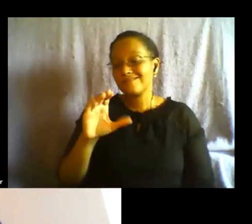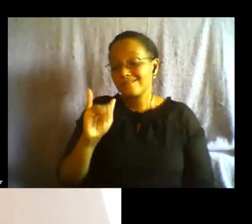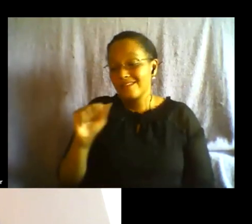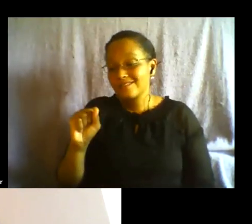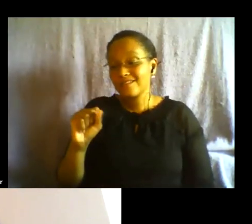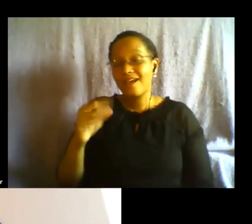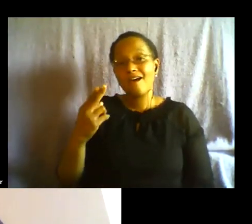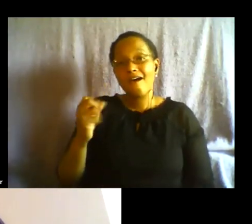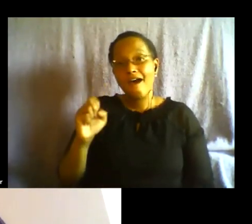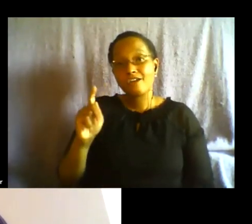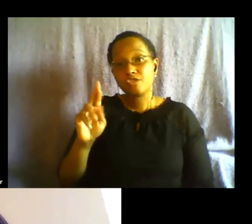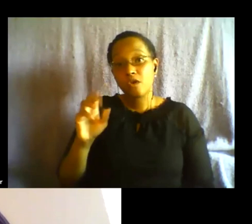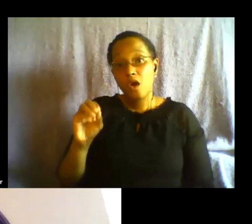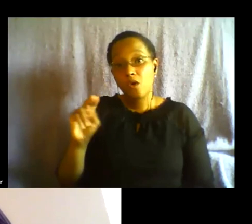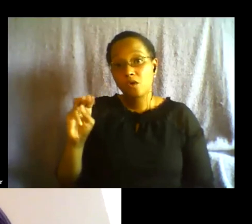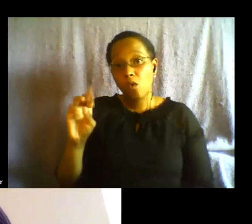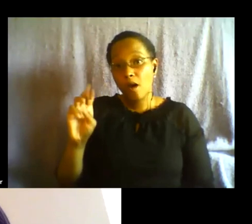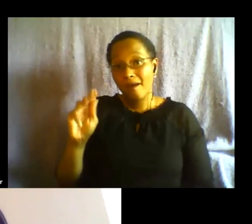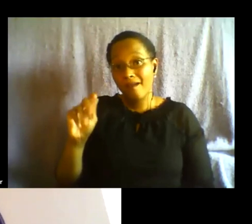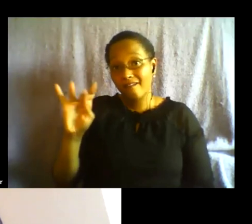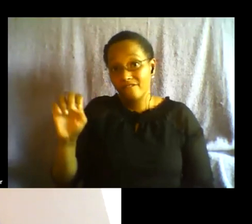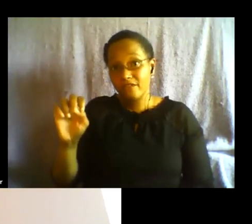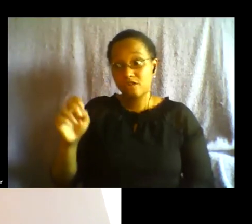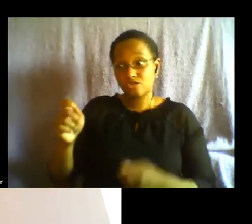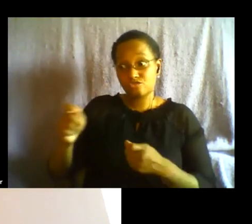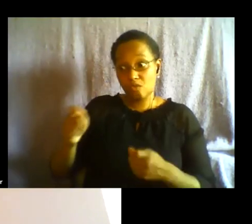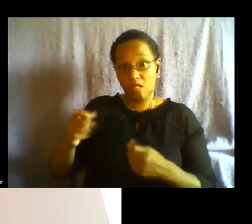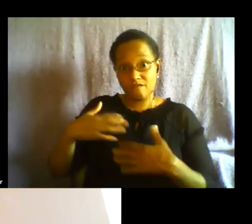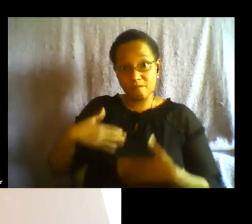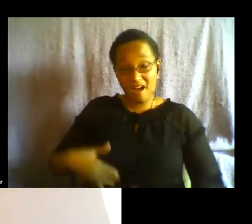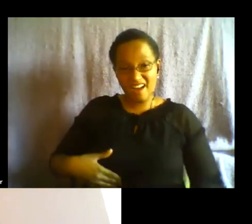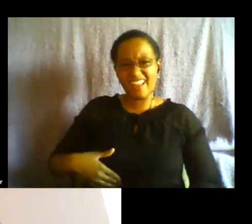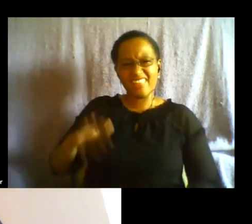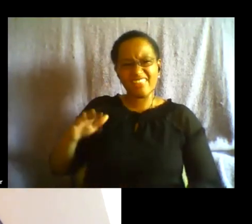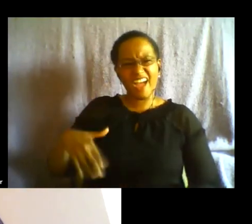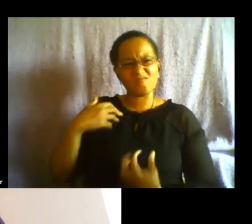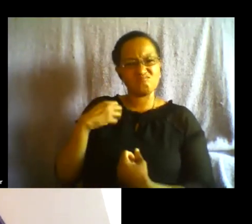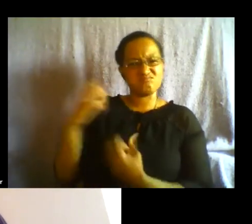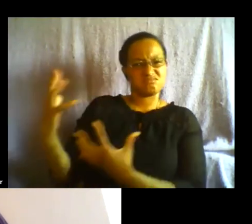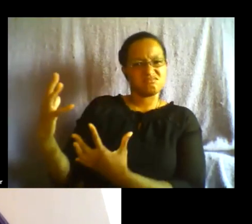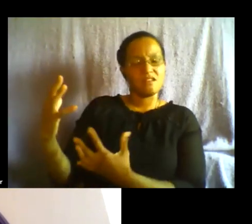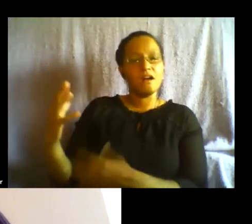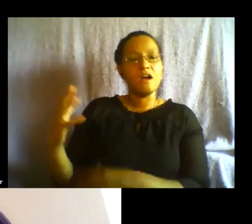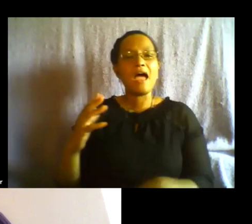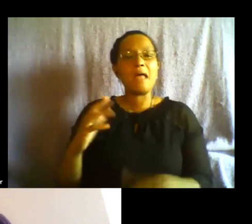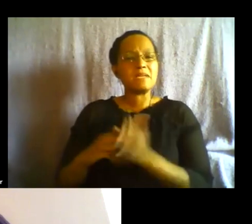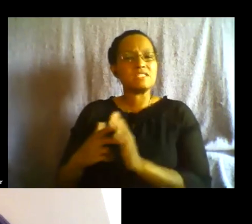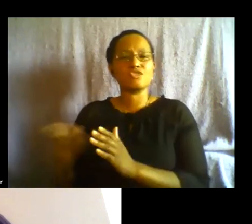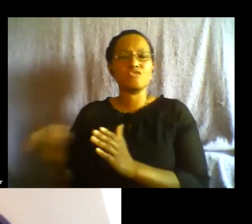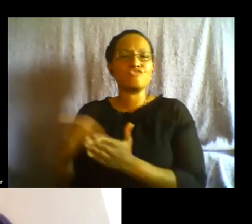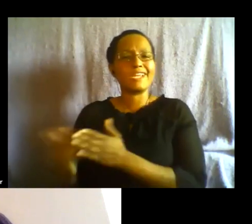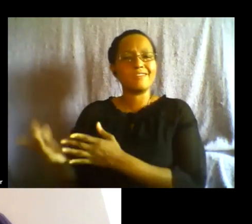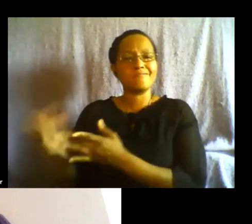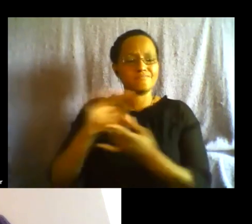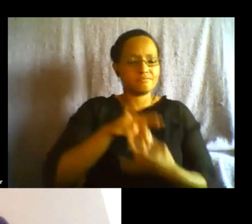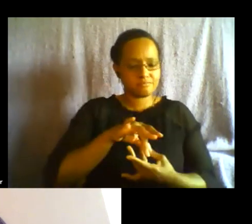means reclaiming our relationship to ourselves ourselves and to the earth and separating